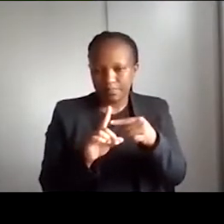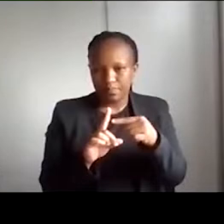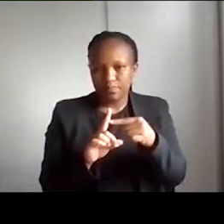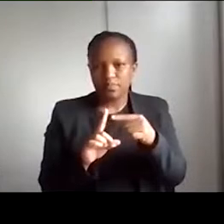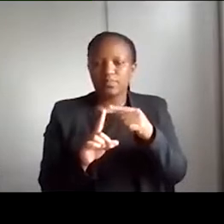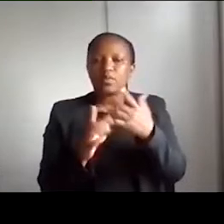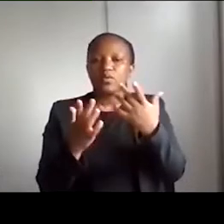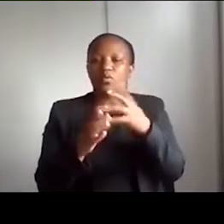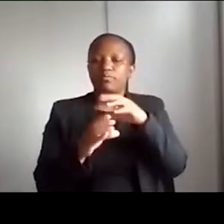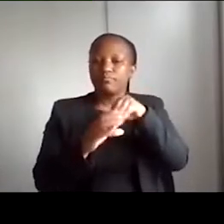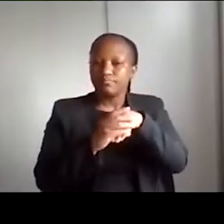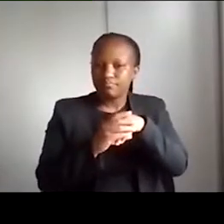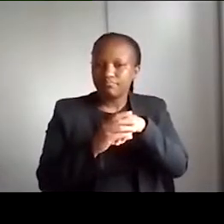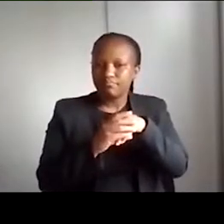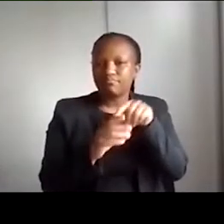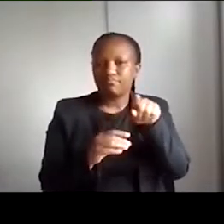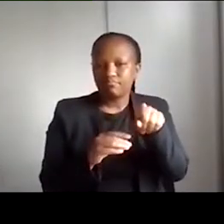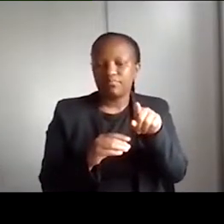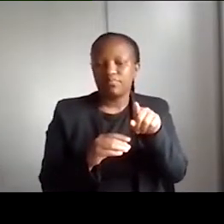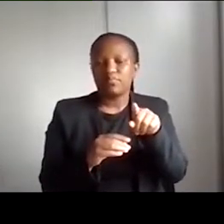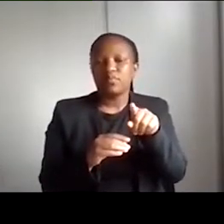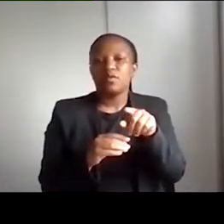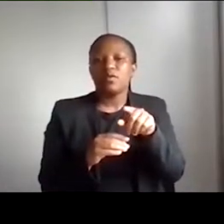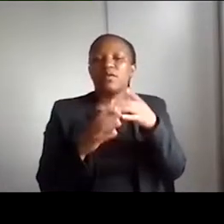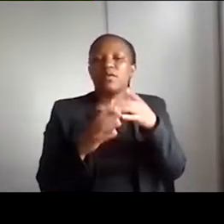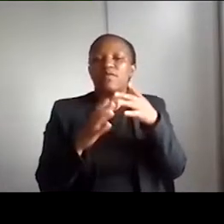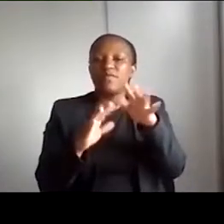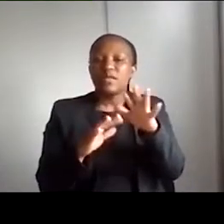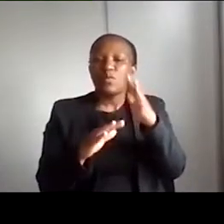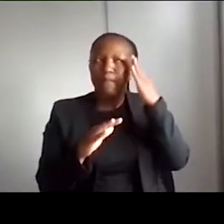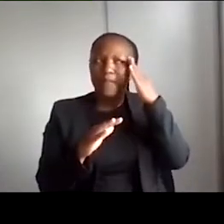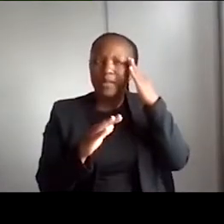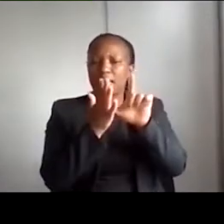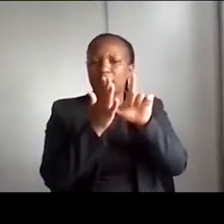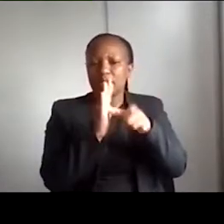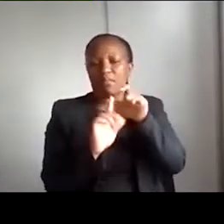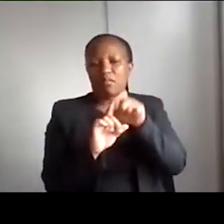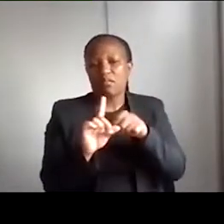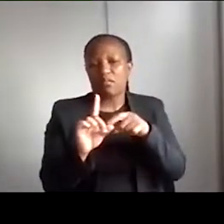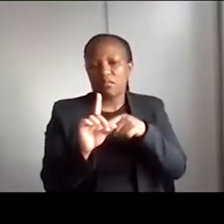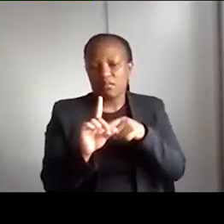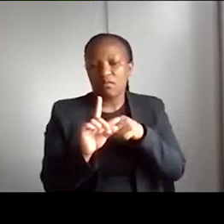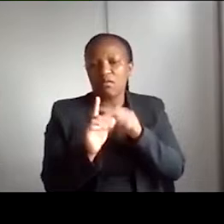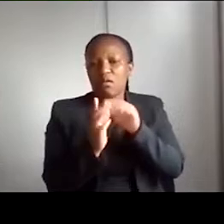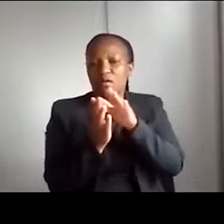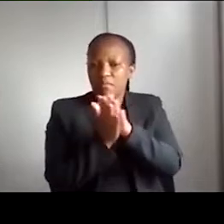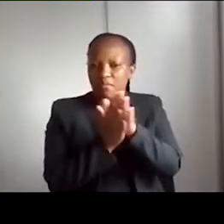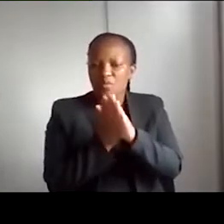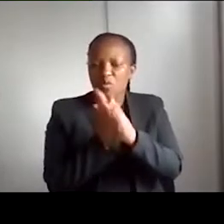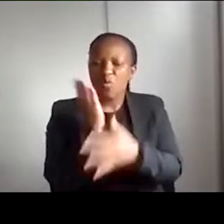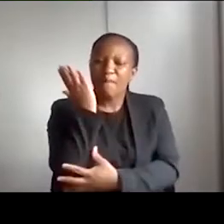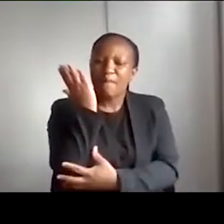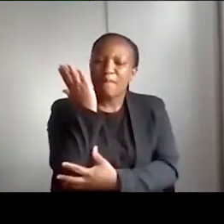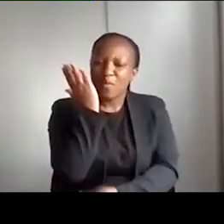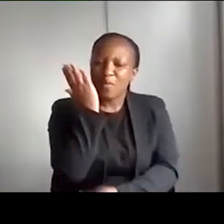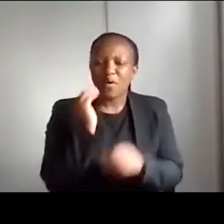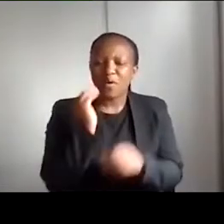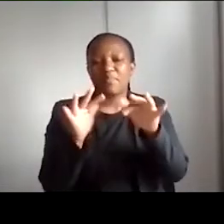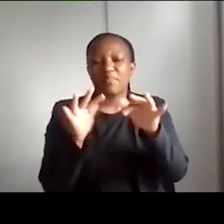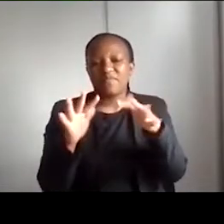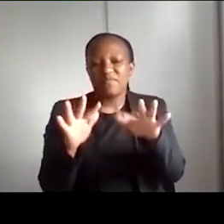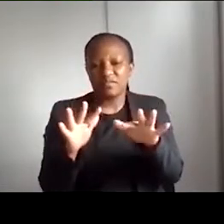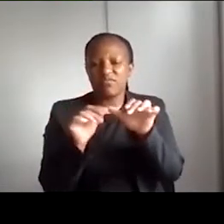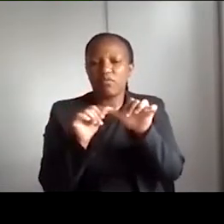in La Castaneda, the asylum for mentally disabled and impoverished people at the end of Porfirio Diaz dictatorship.